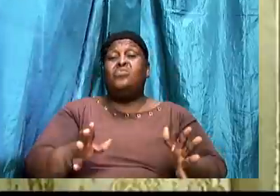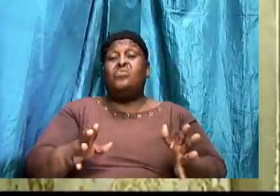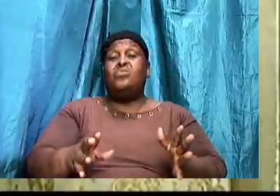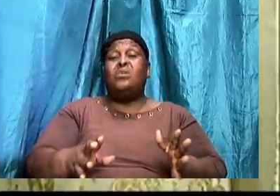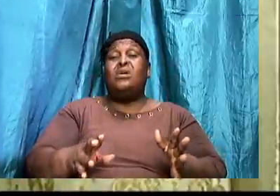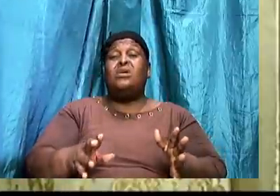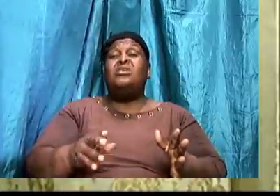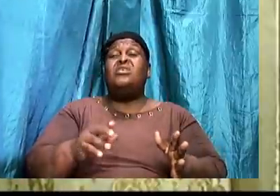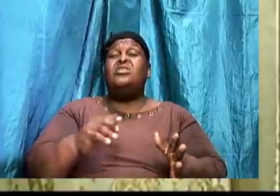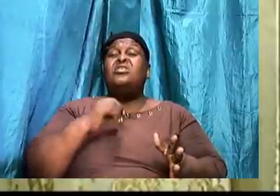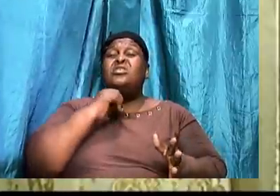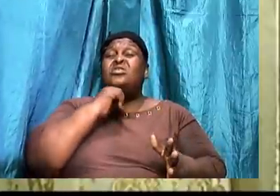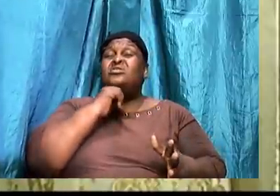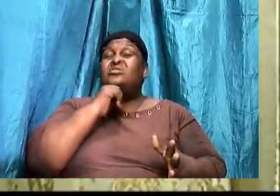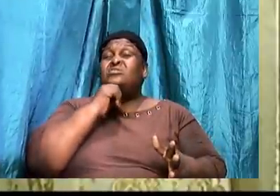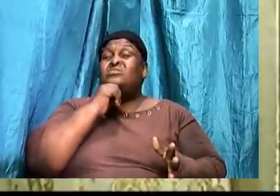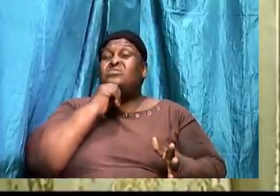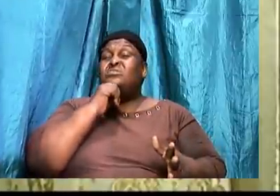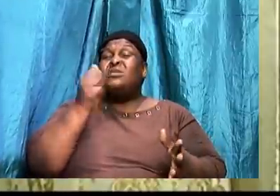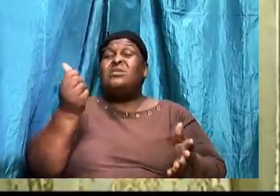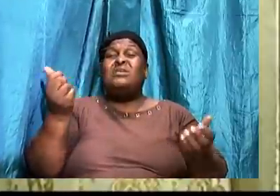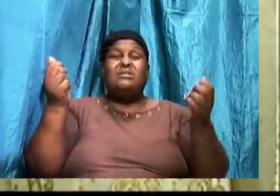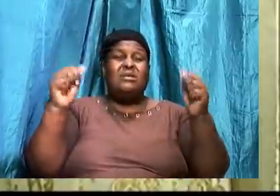His emphasis. Was on his wealth.